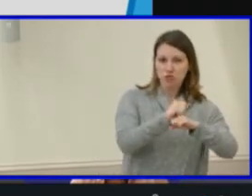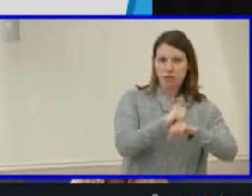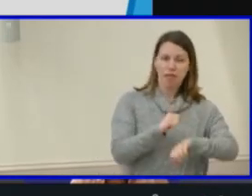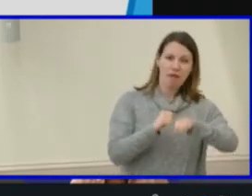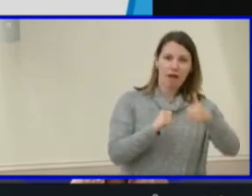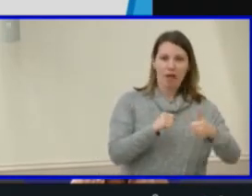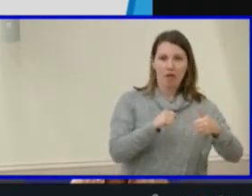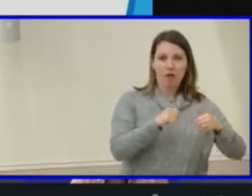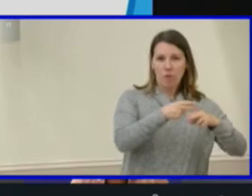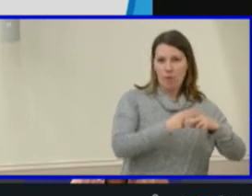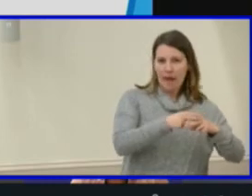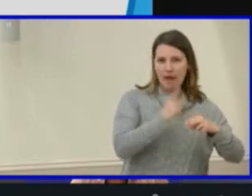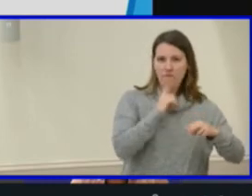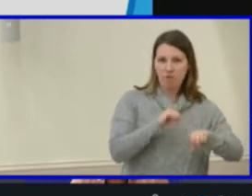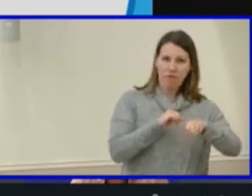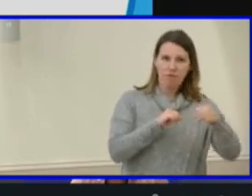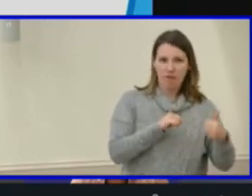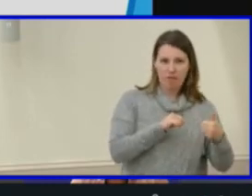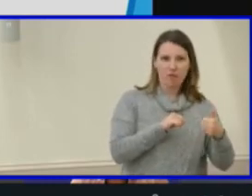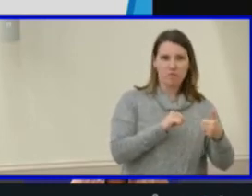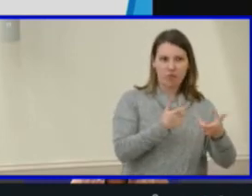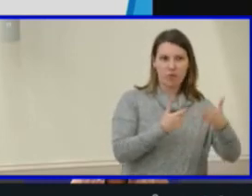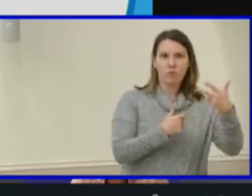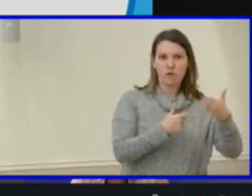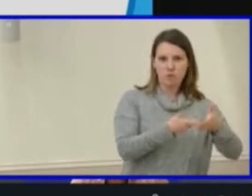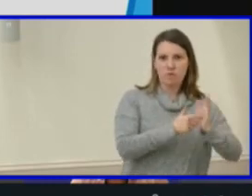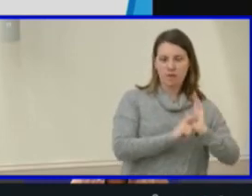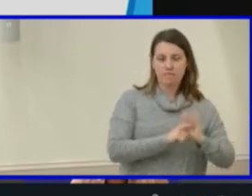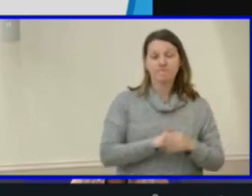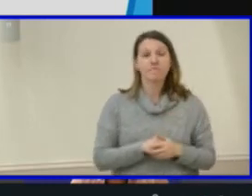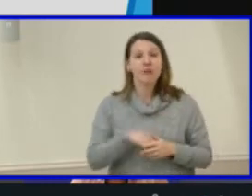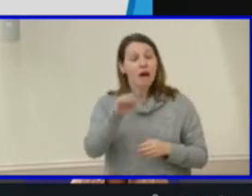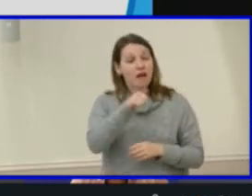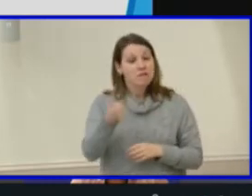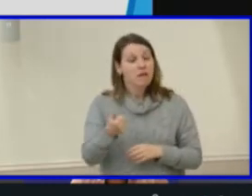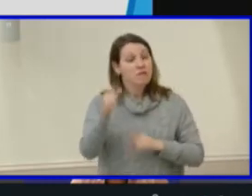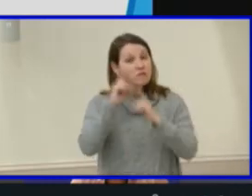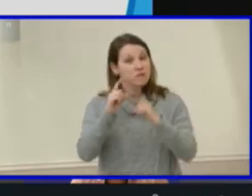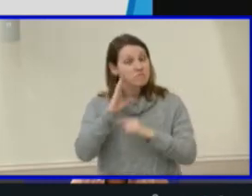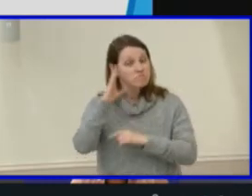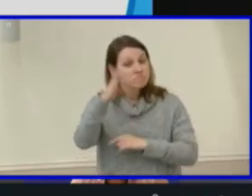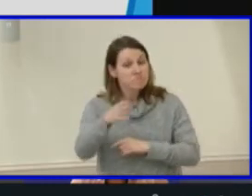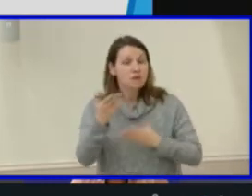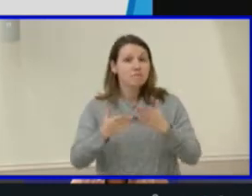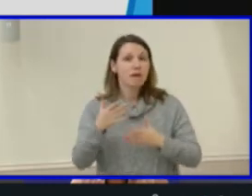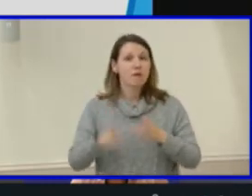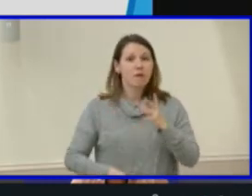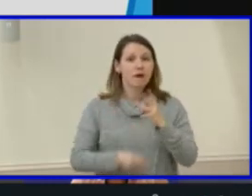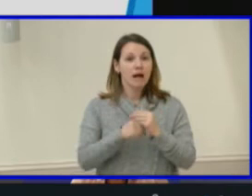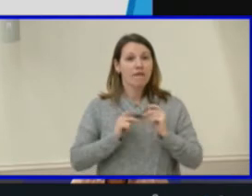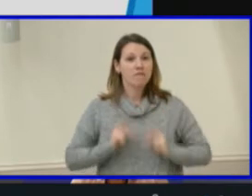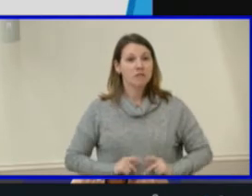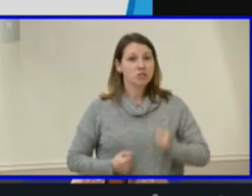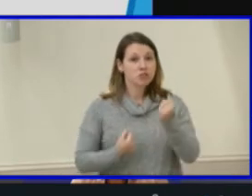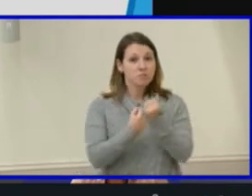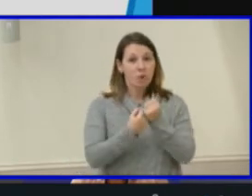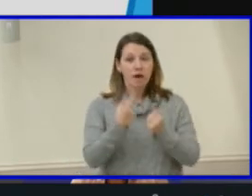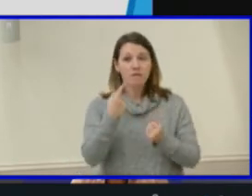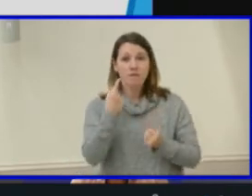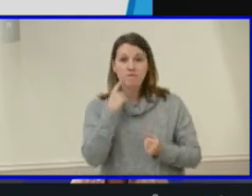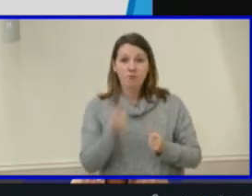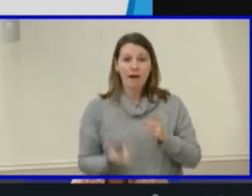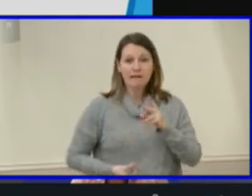Another selection consideration for the future would be for Henrico to add fiscal support for additional seats at Henrico